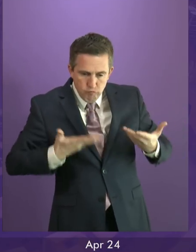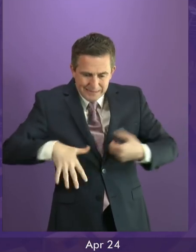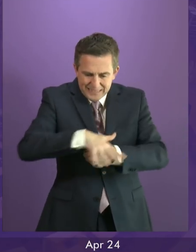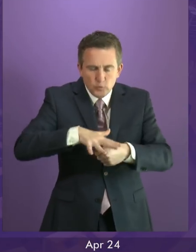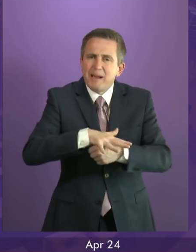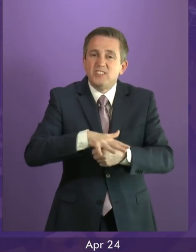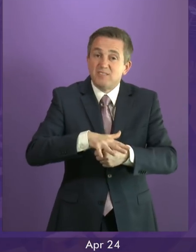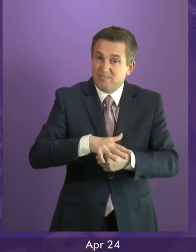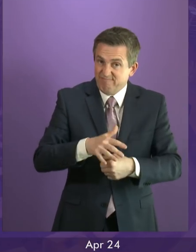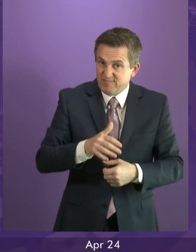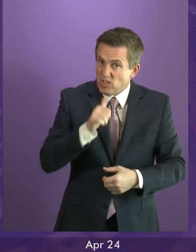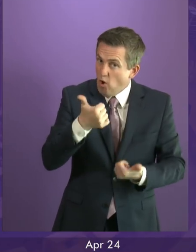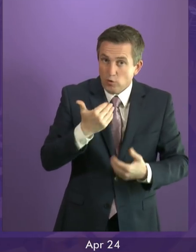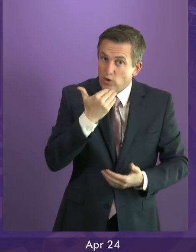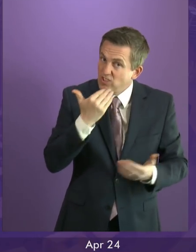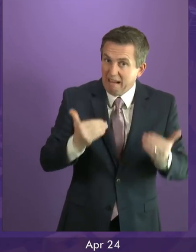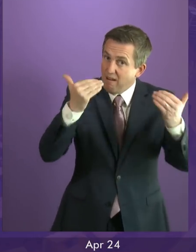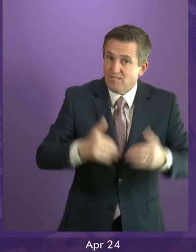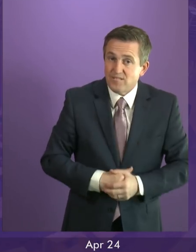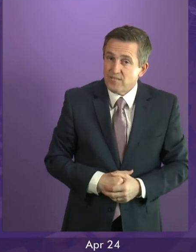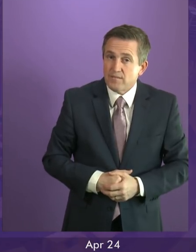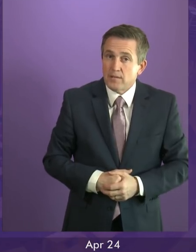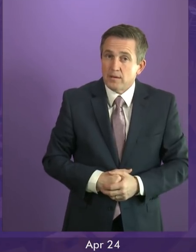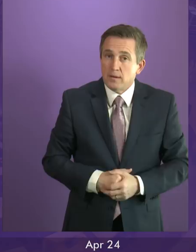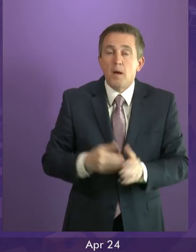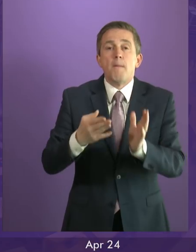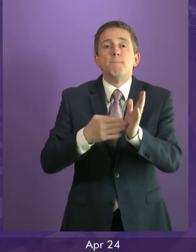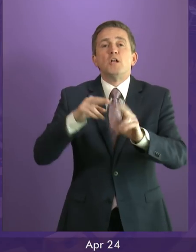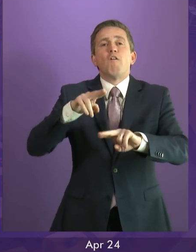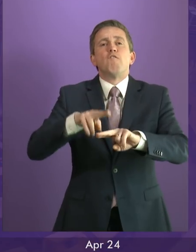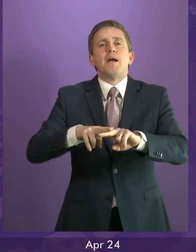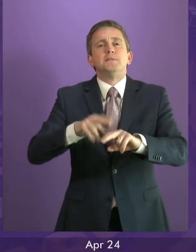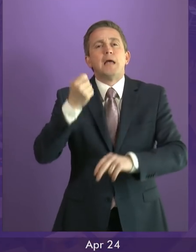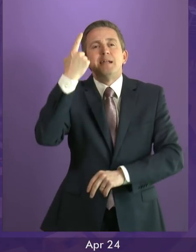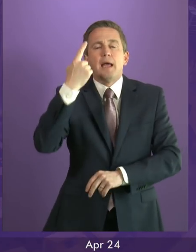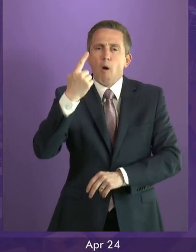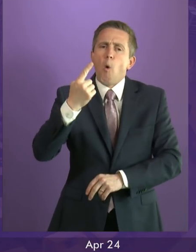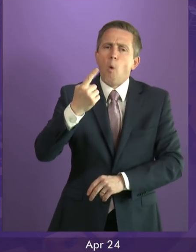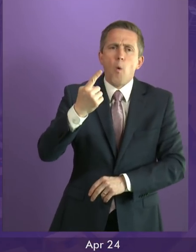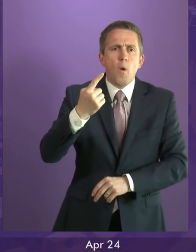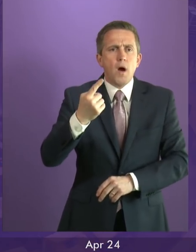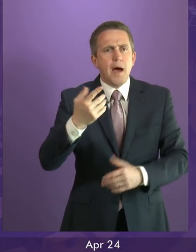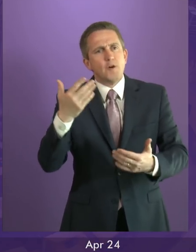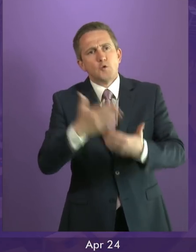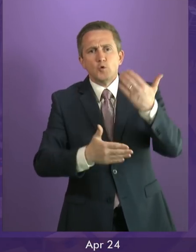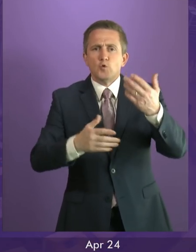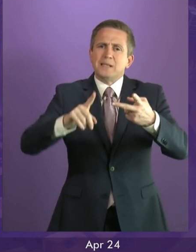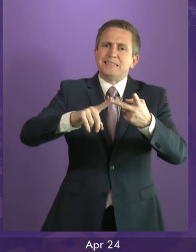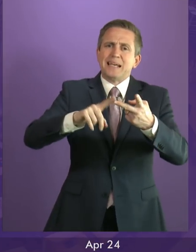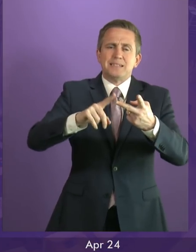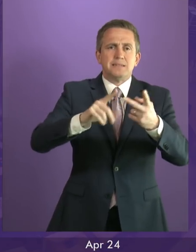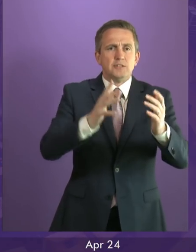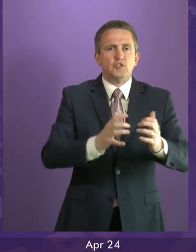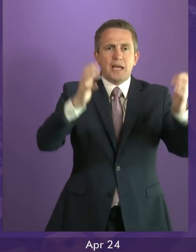acceptable, they are not good enough. As it happens, I don't think his answer to put more powers in some new chamber in